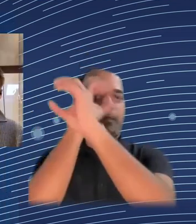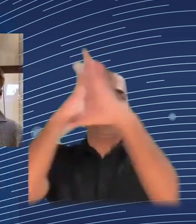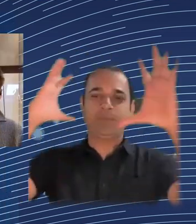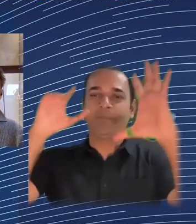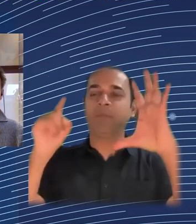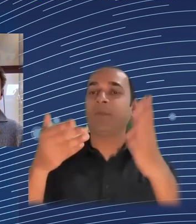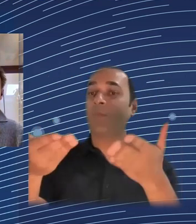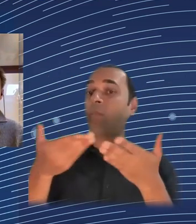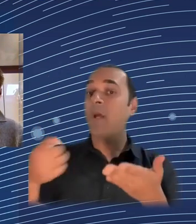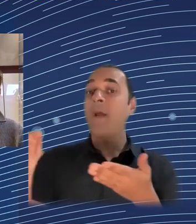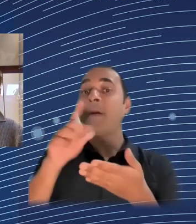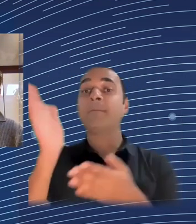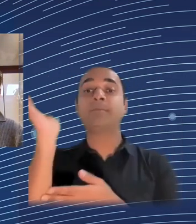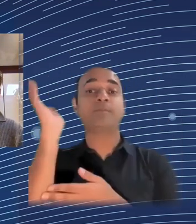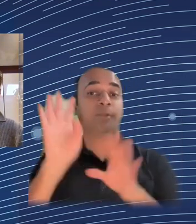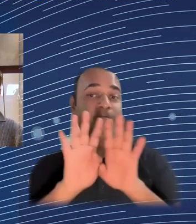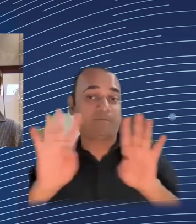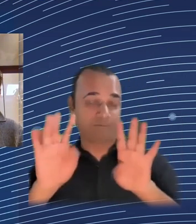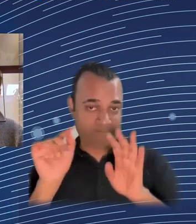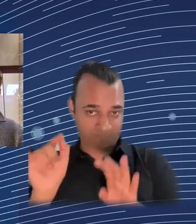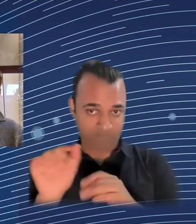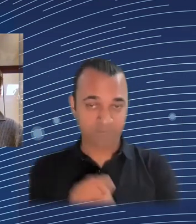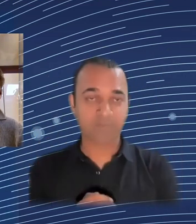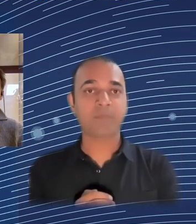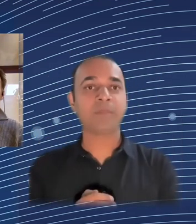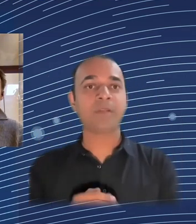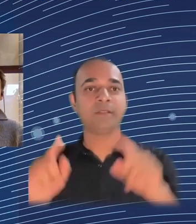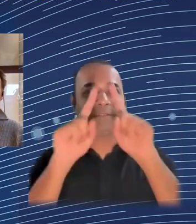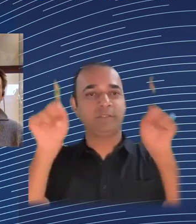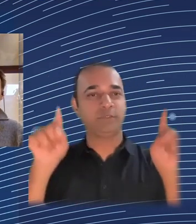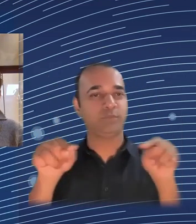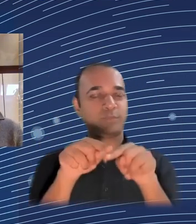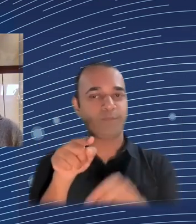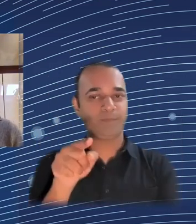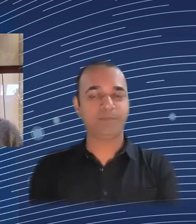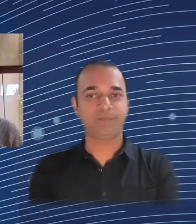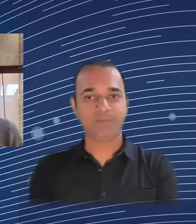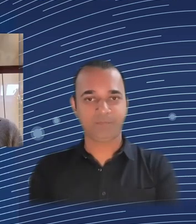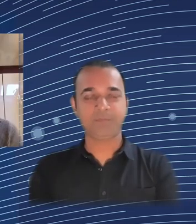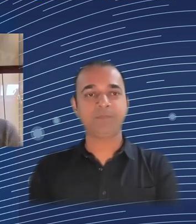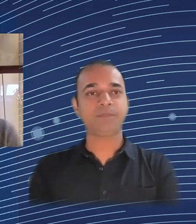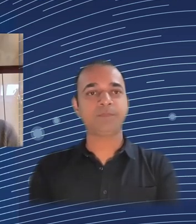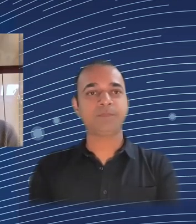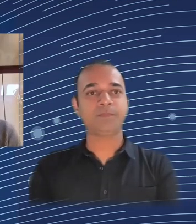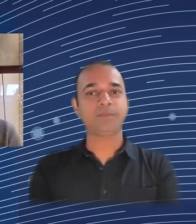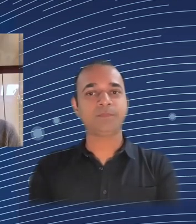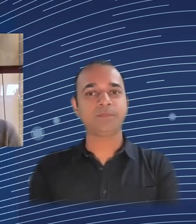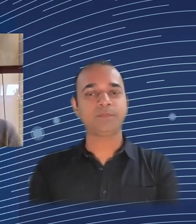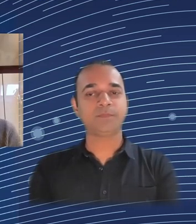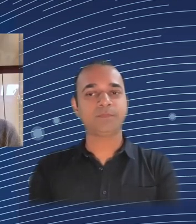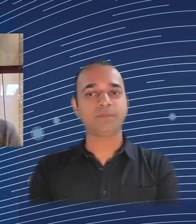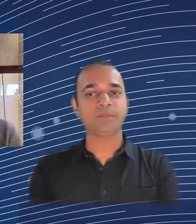And let me introduce them to you. I have already mentioned the Romanian State Secretary,